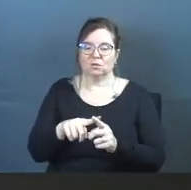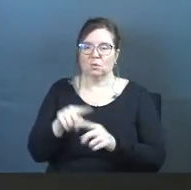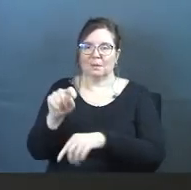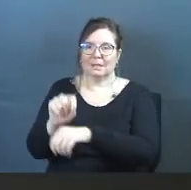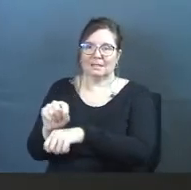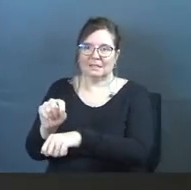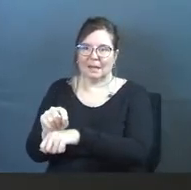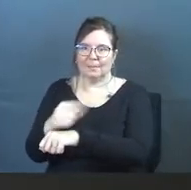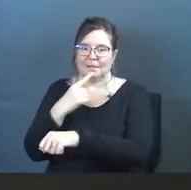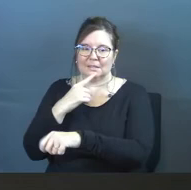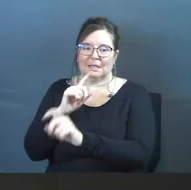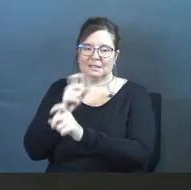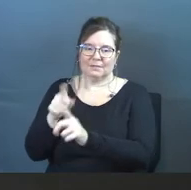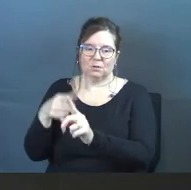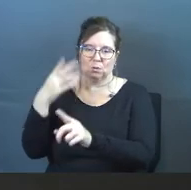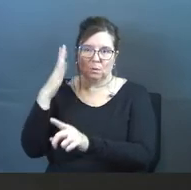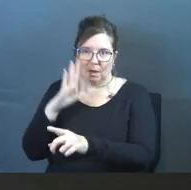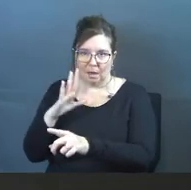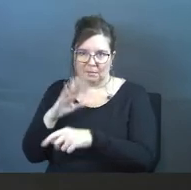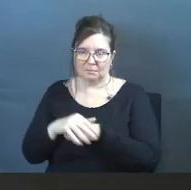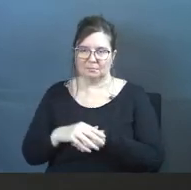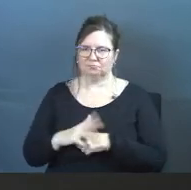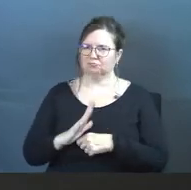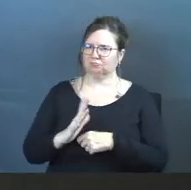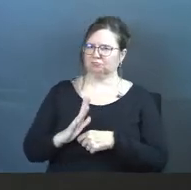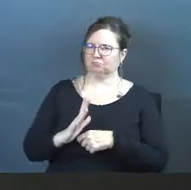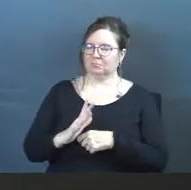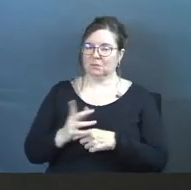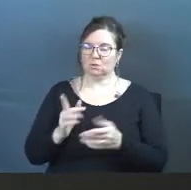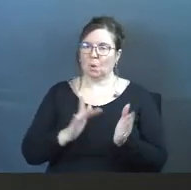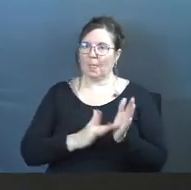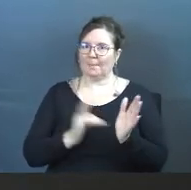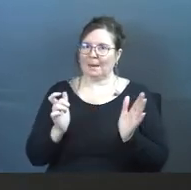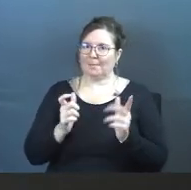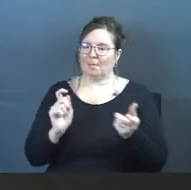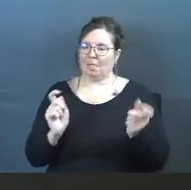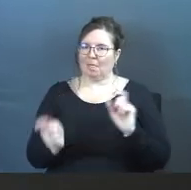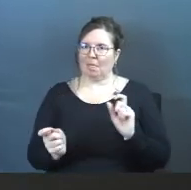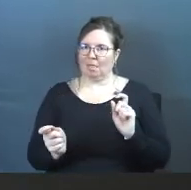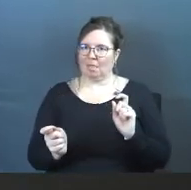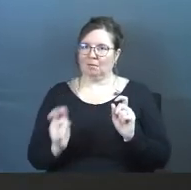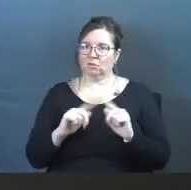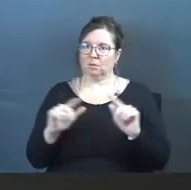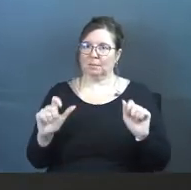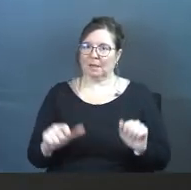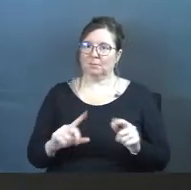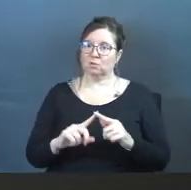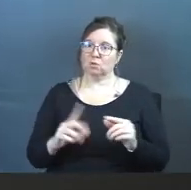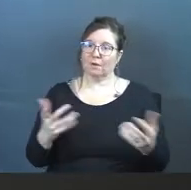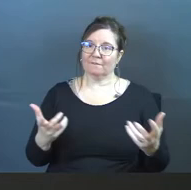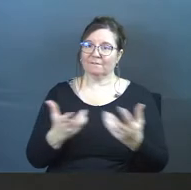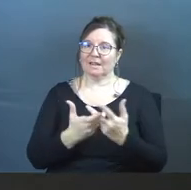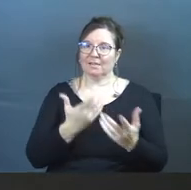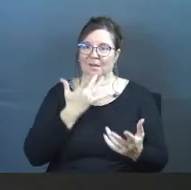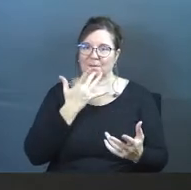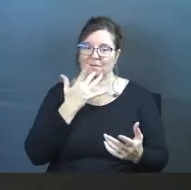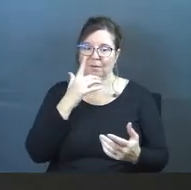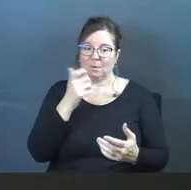and give it to the temple and say it's given to God, right? So they manipulated it to be able to fit their